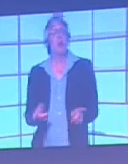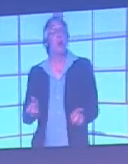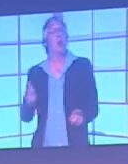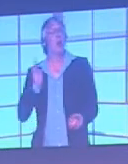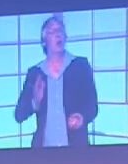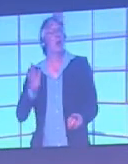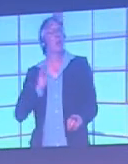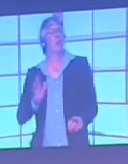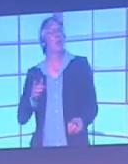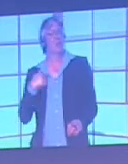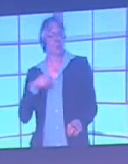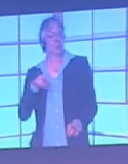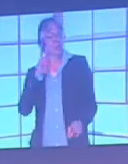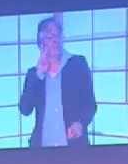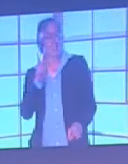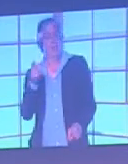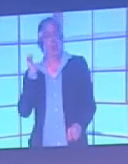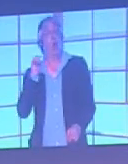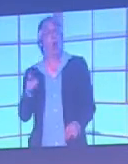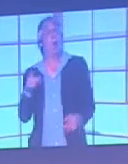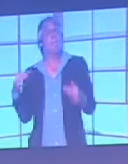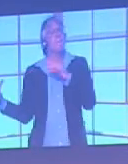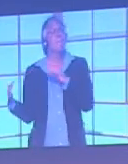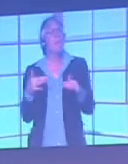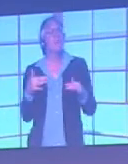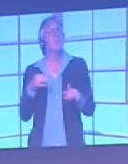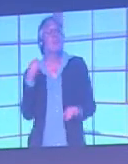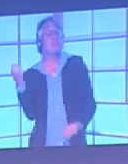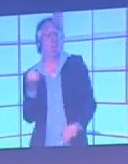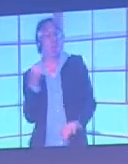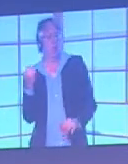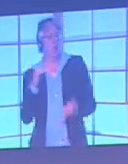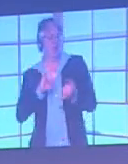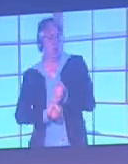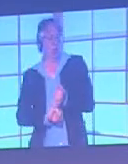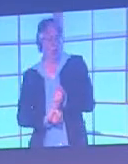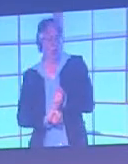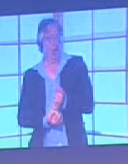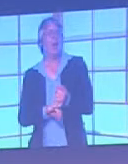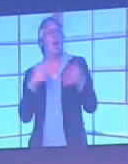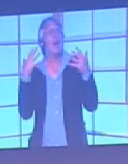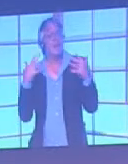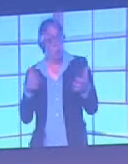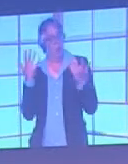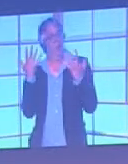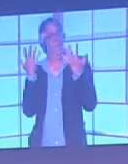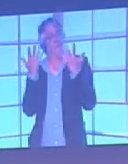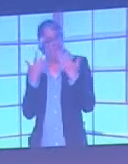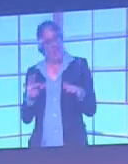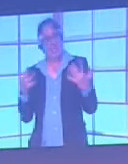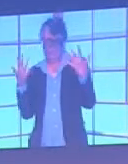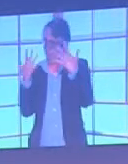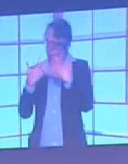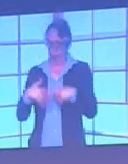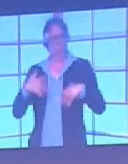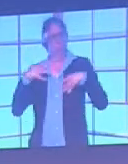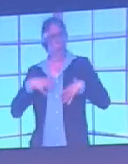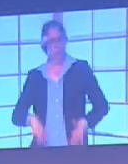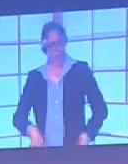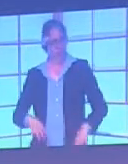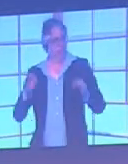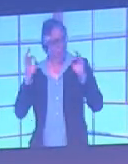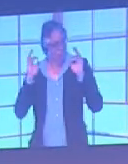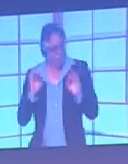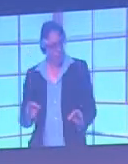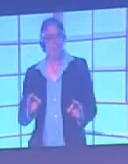tell you that this match was played on Saturday, and the Premier League got it right, and they sorted out the kick colours, and fans have been wild with